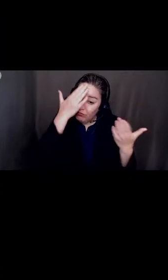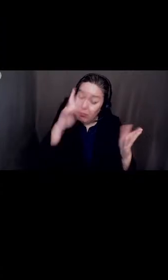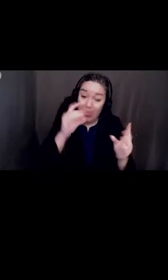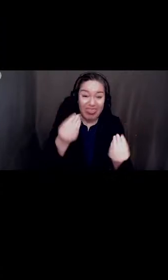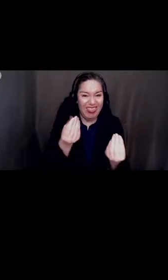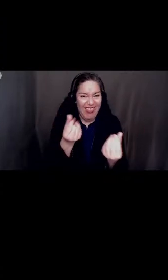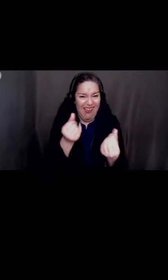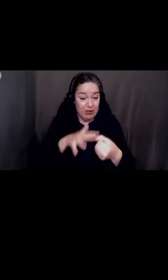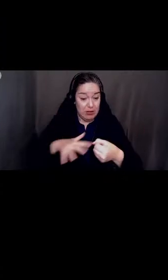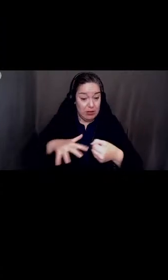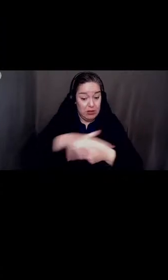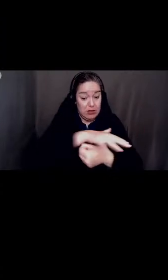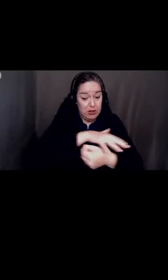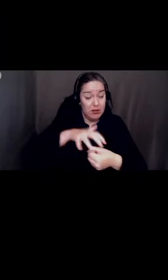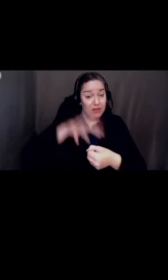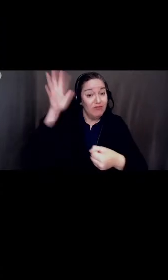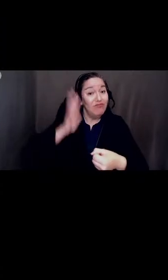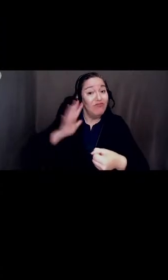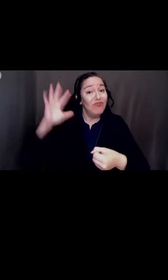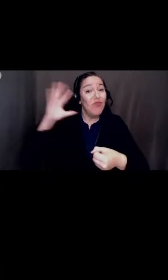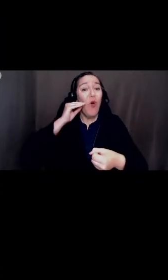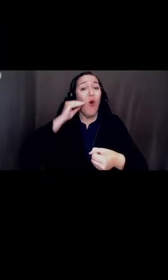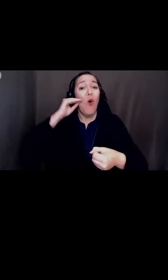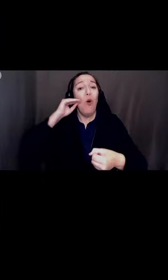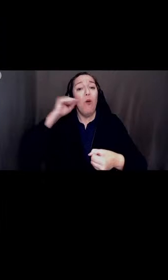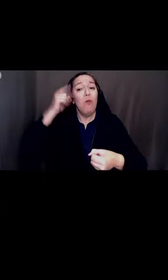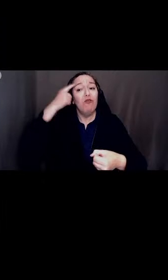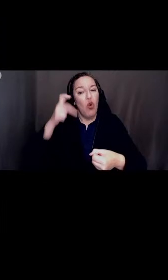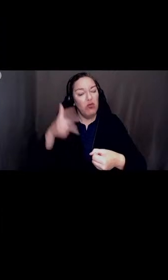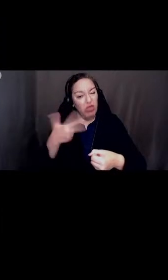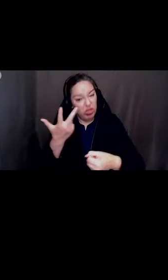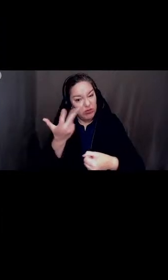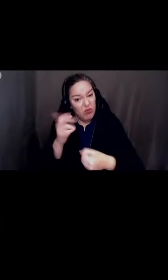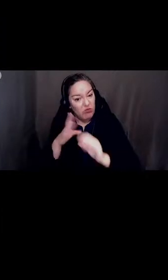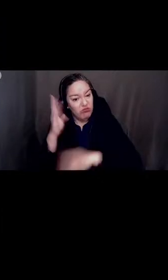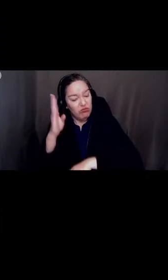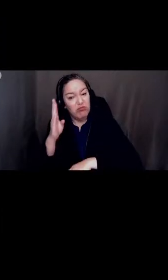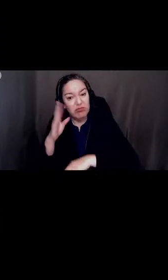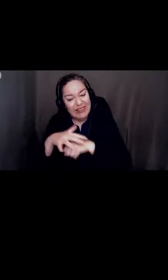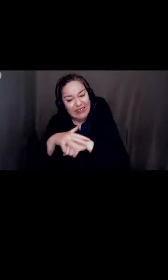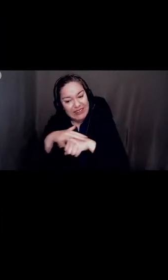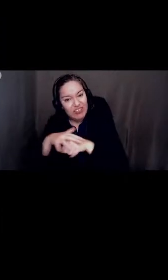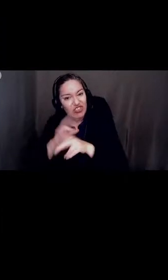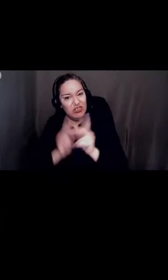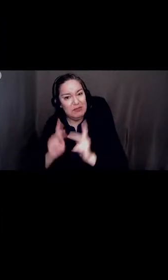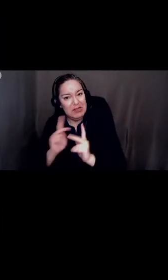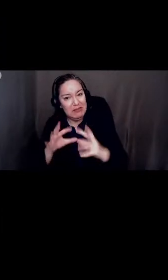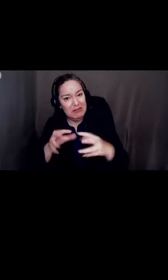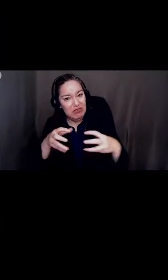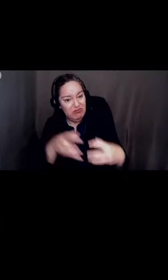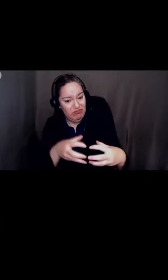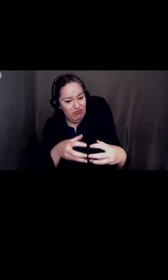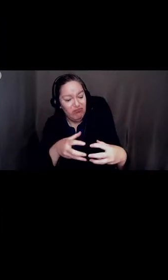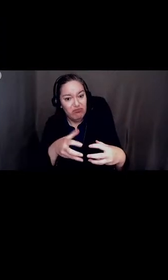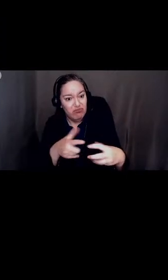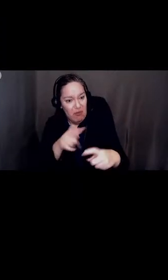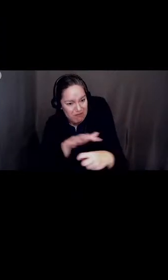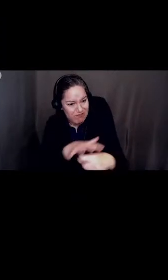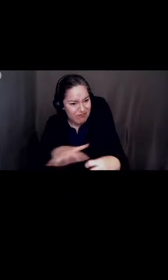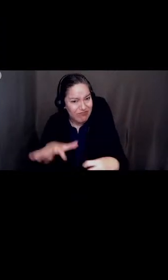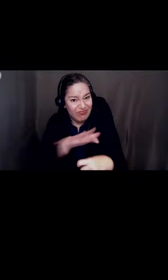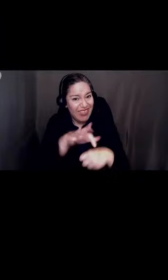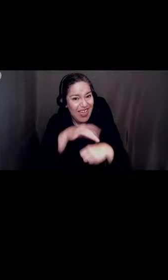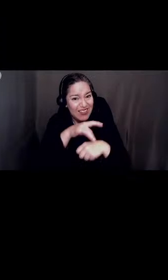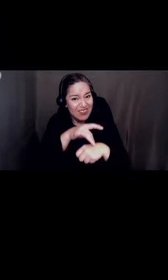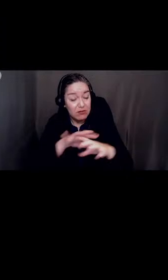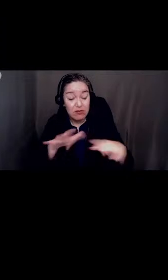is the ancestral home of at least three Indigenous peoples. And interestingly, the intersection